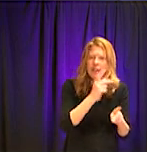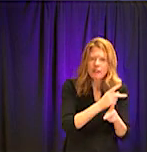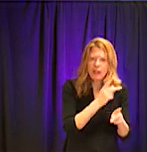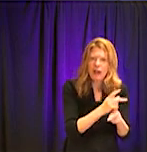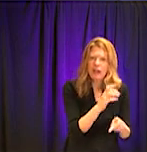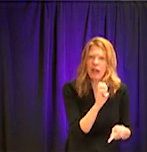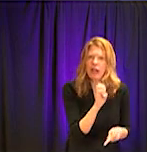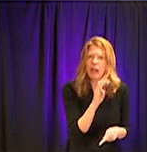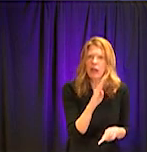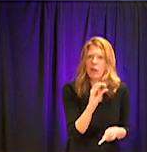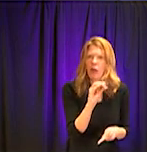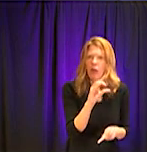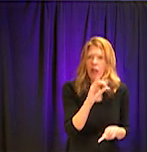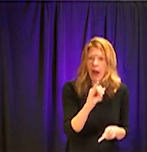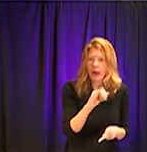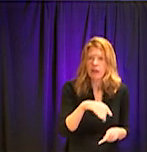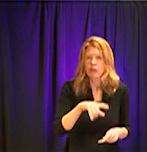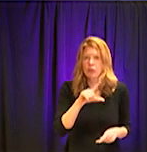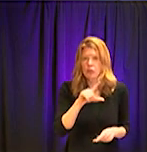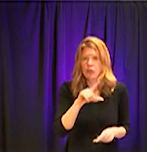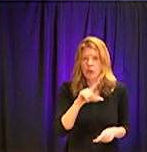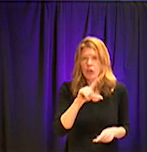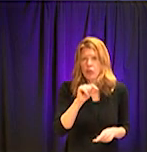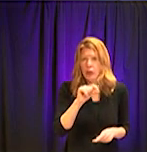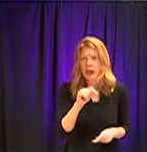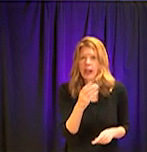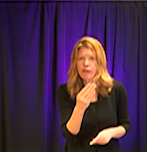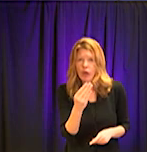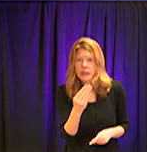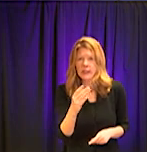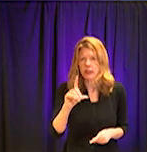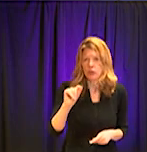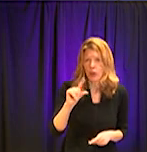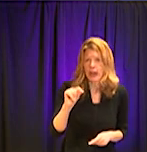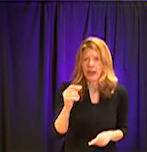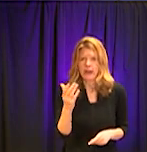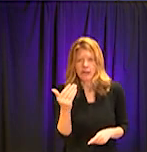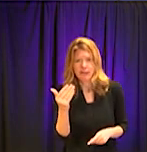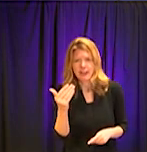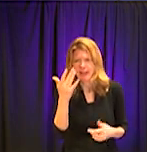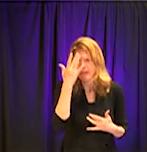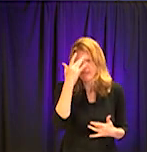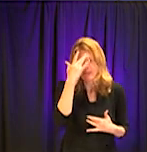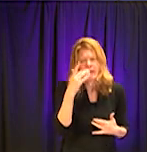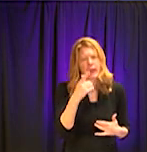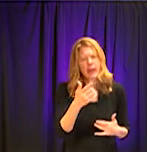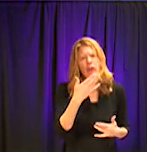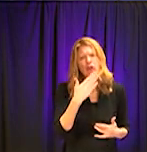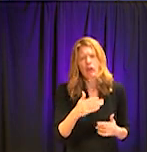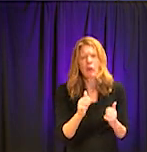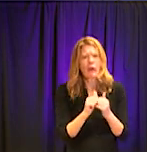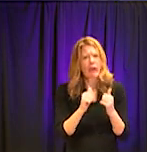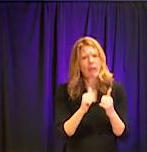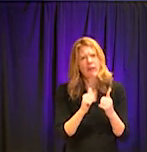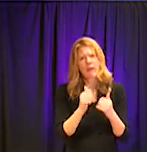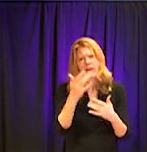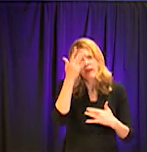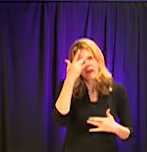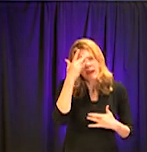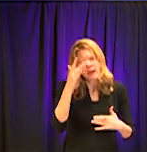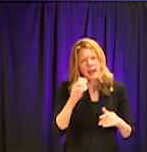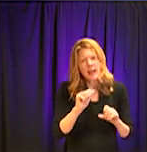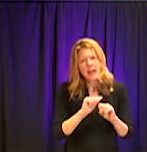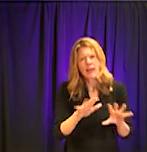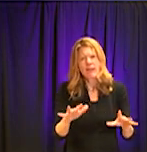2014, 2015. They have, um, outstanding experts in infectious disease and critical care. Um, there is expertise